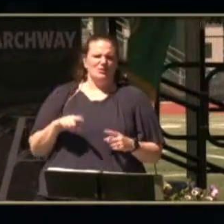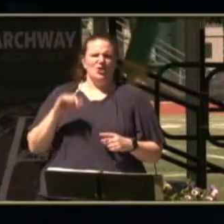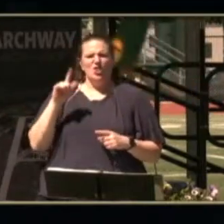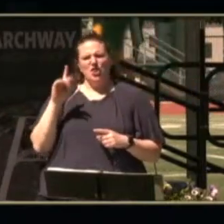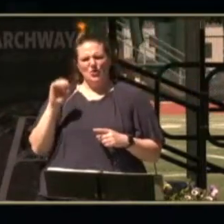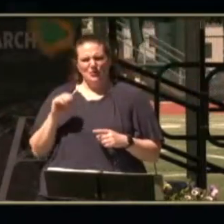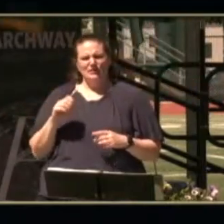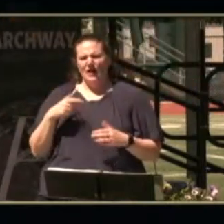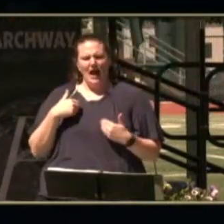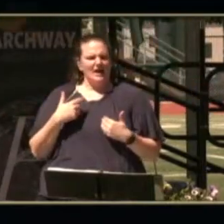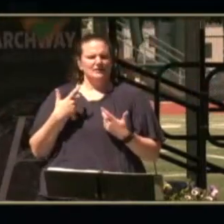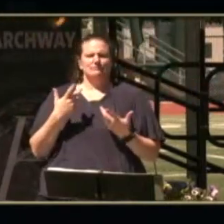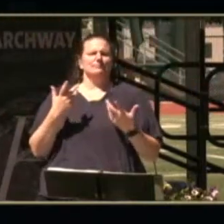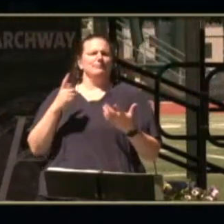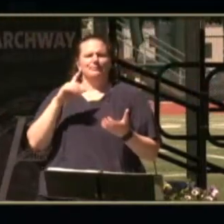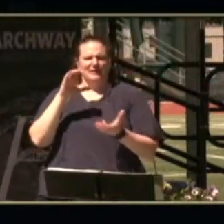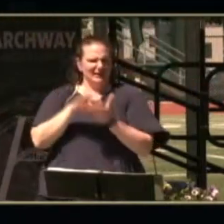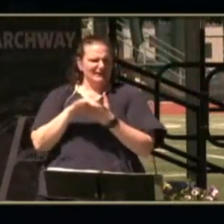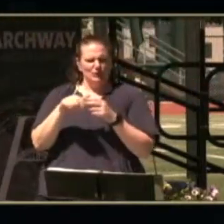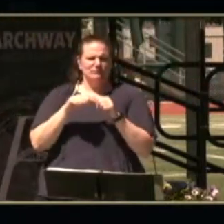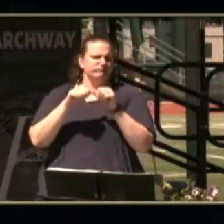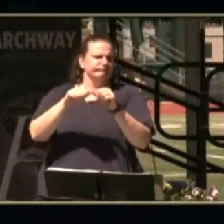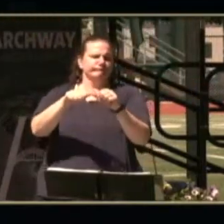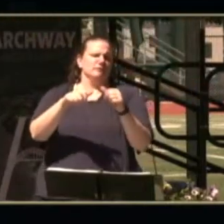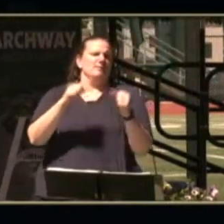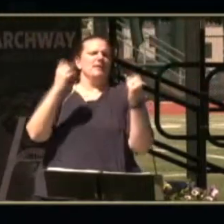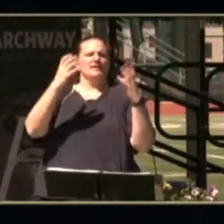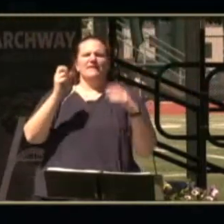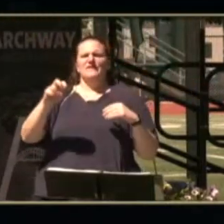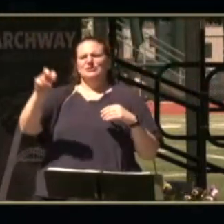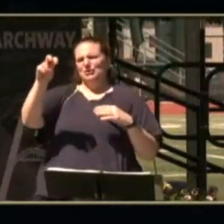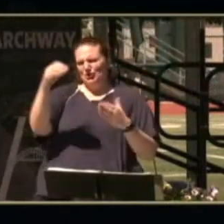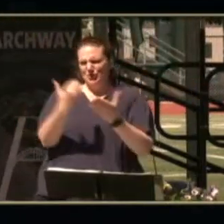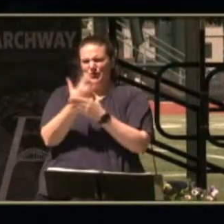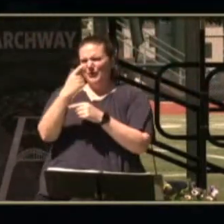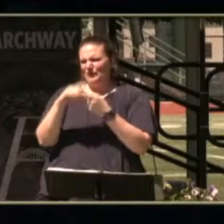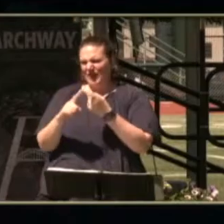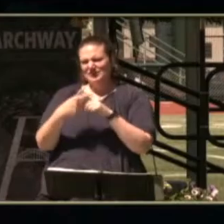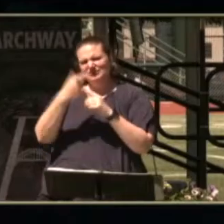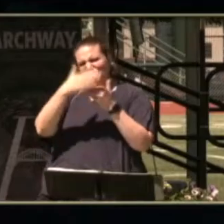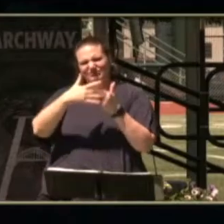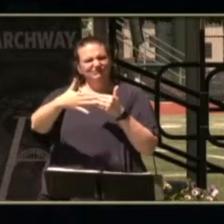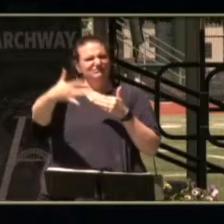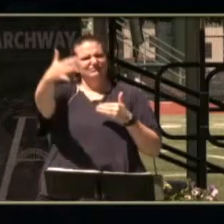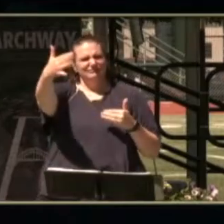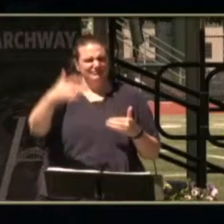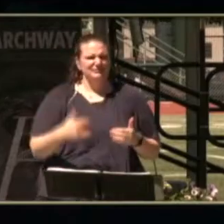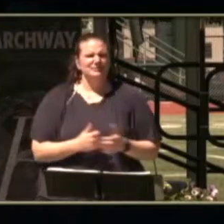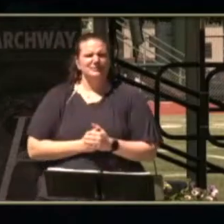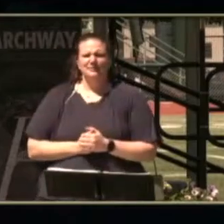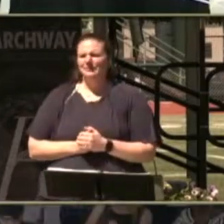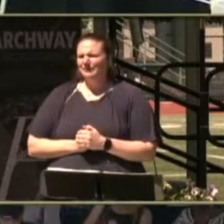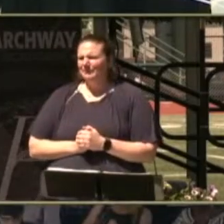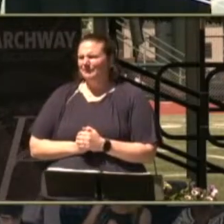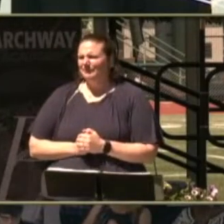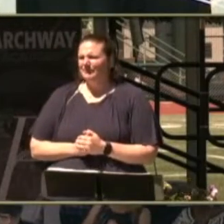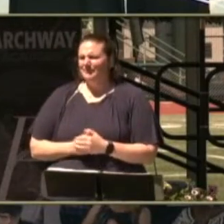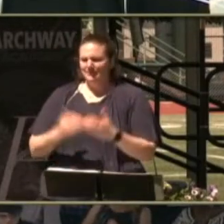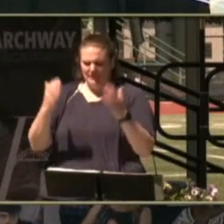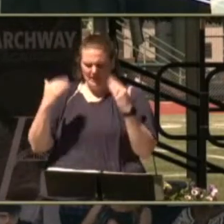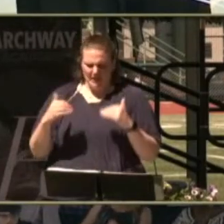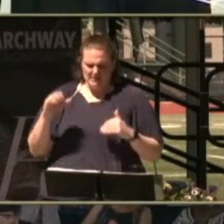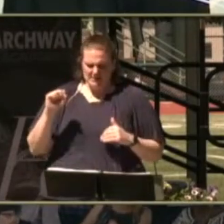you will go on to enjoy many adventures and make many new friends in the year to come in the years to come sammy